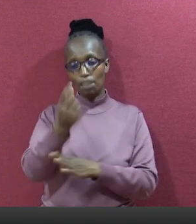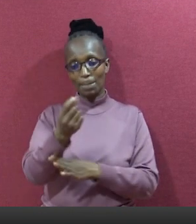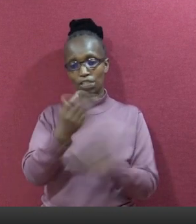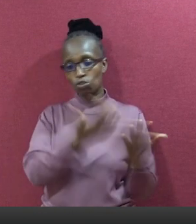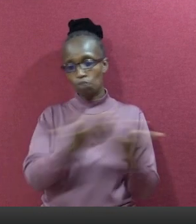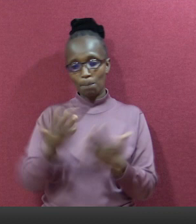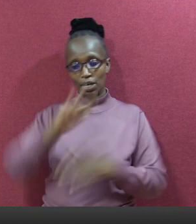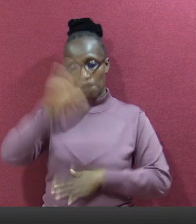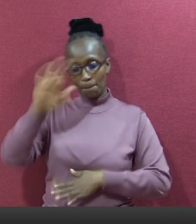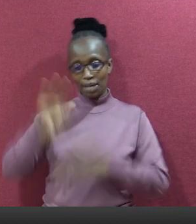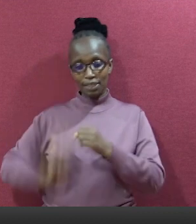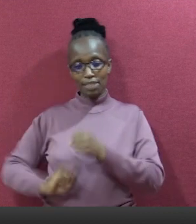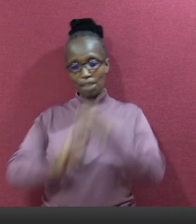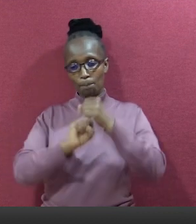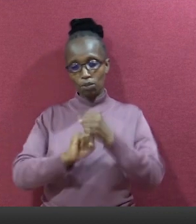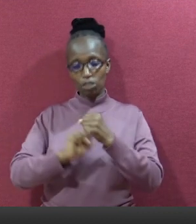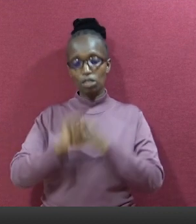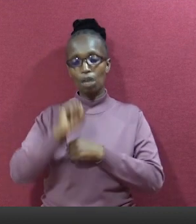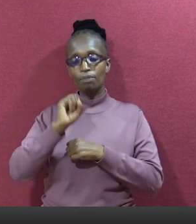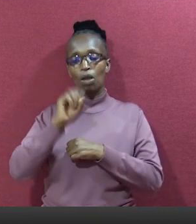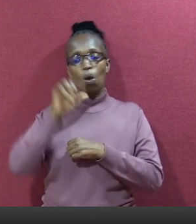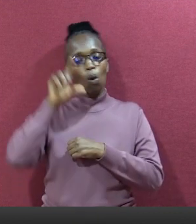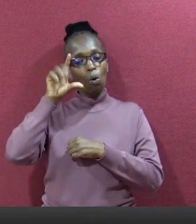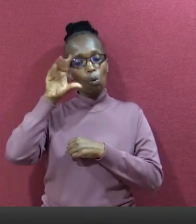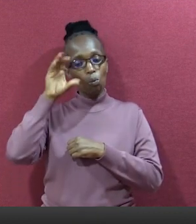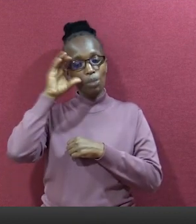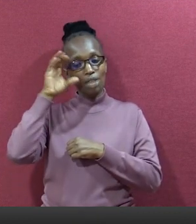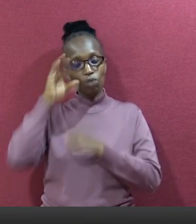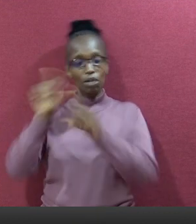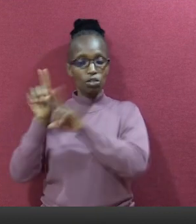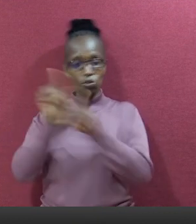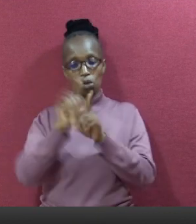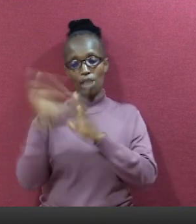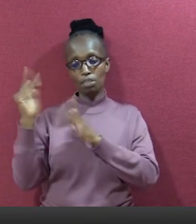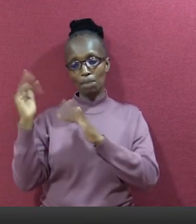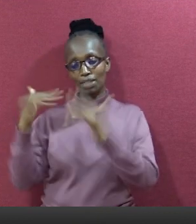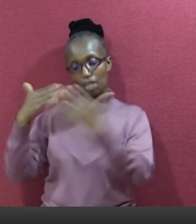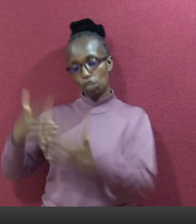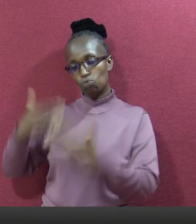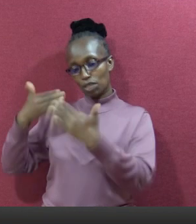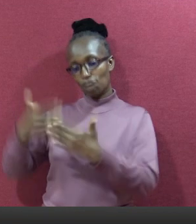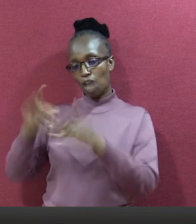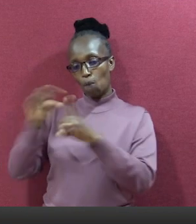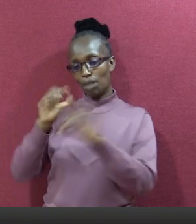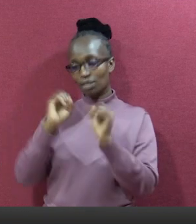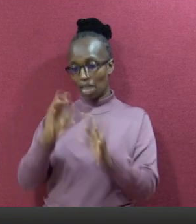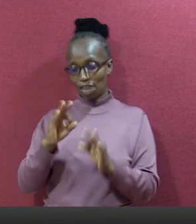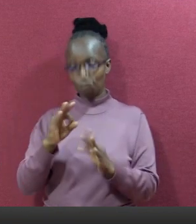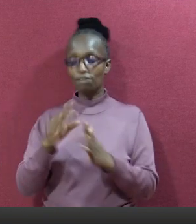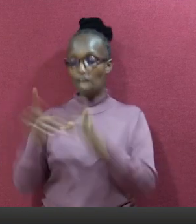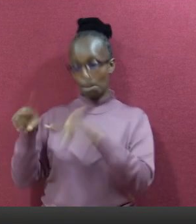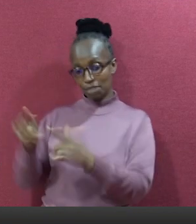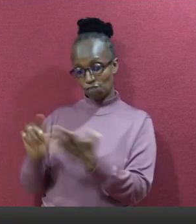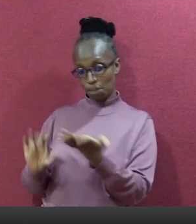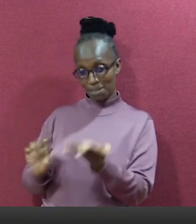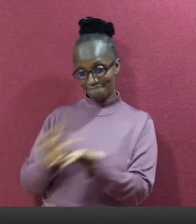Spika wabunge lakitaifa Moses Wetangula anatarajua kutowa muzi wake kuhusu iwapo. Sabina ata ngatuliwa